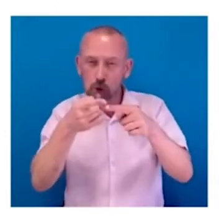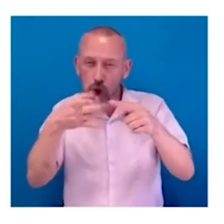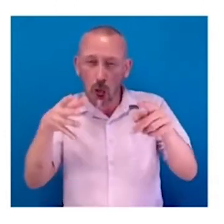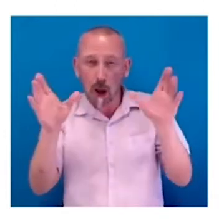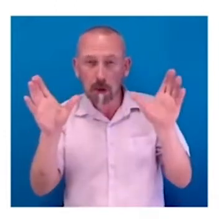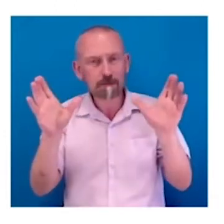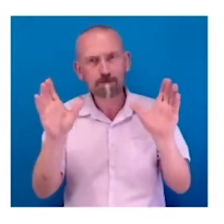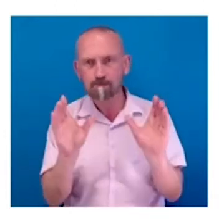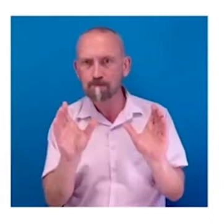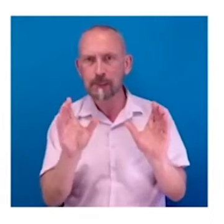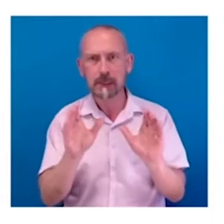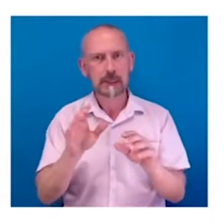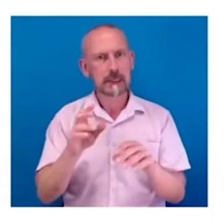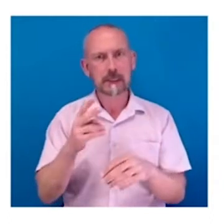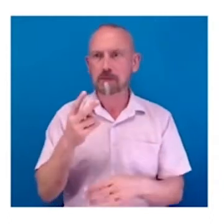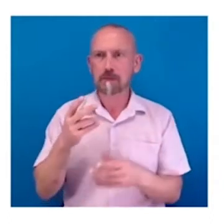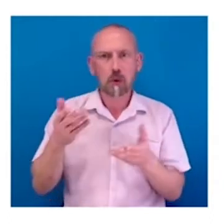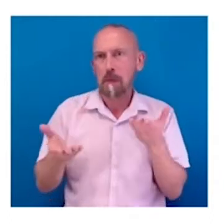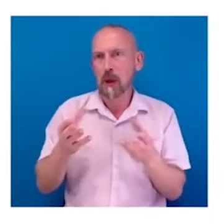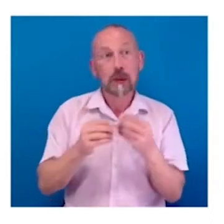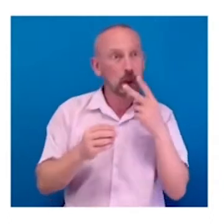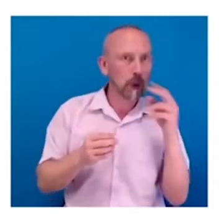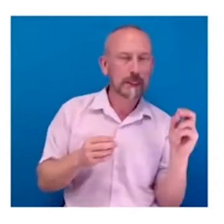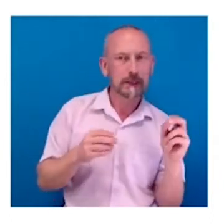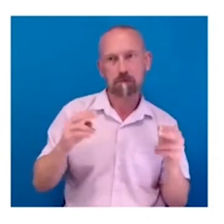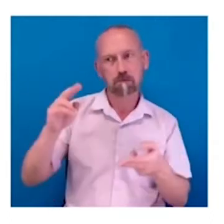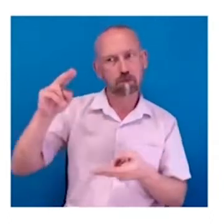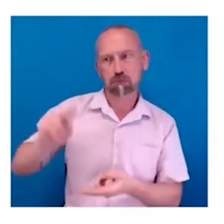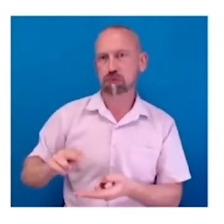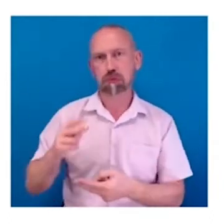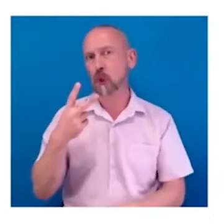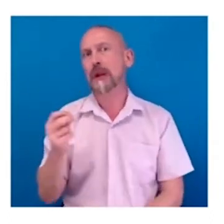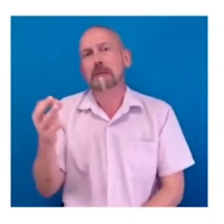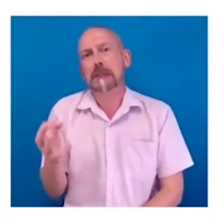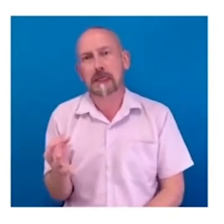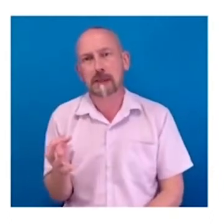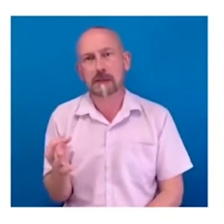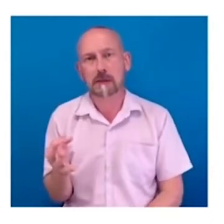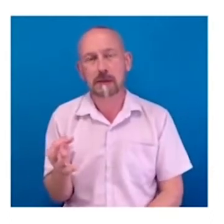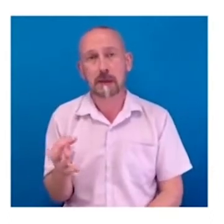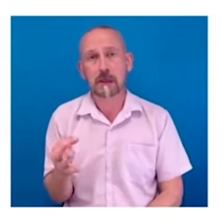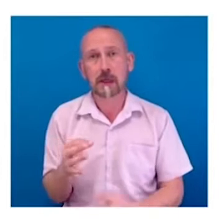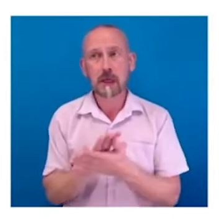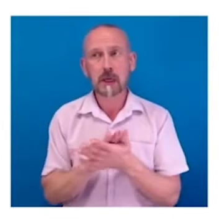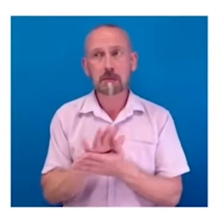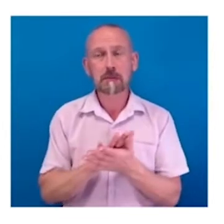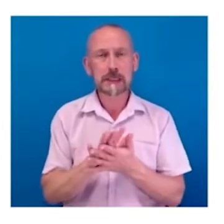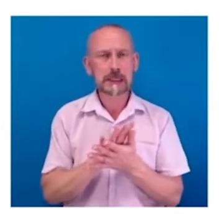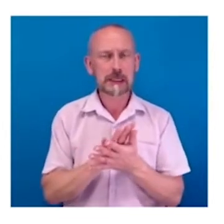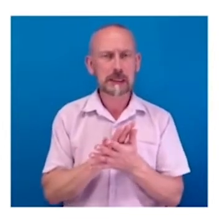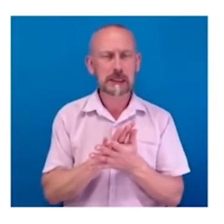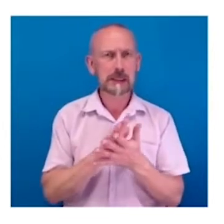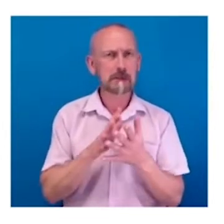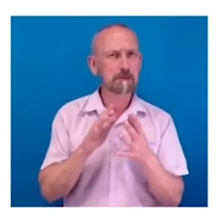of that of a 20 year old. So, that means that, for example, the implementation of a typeface